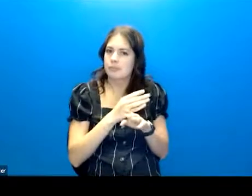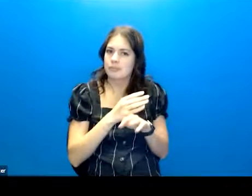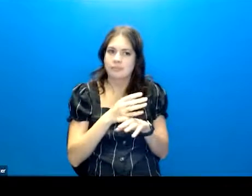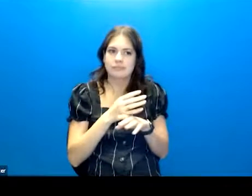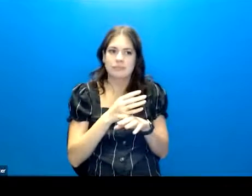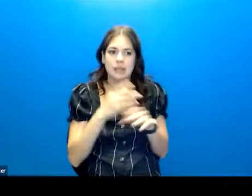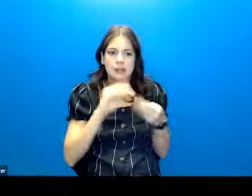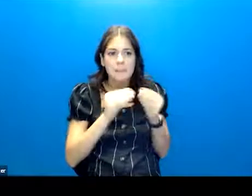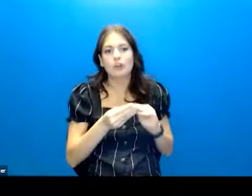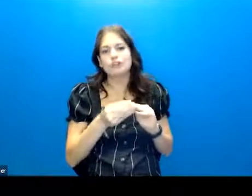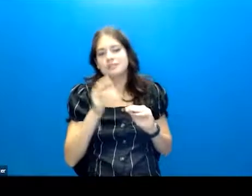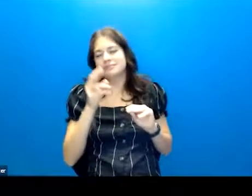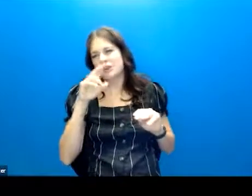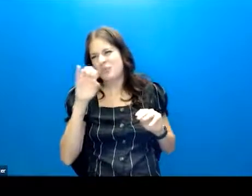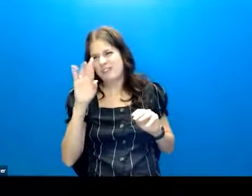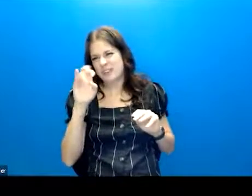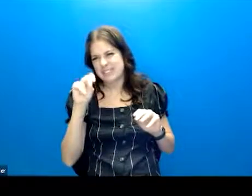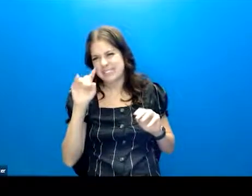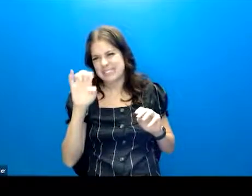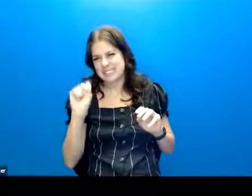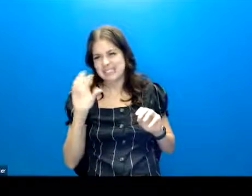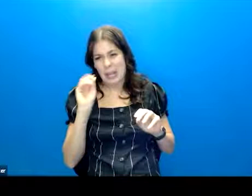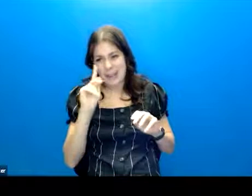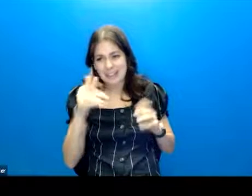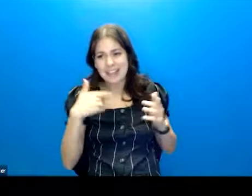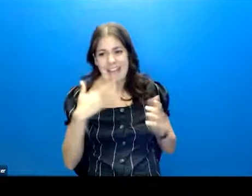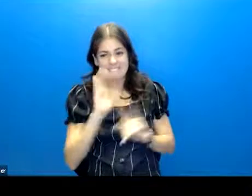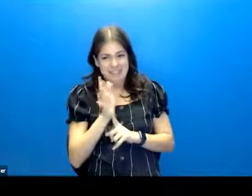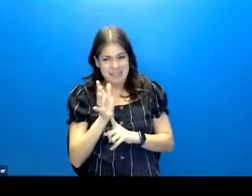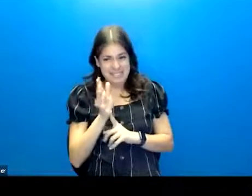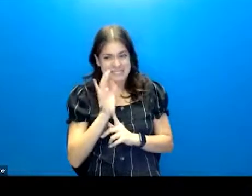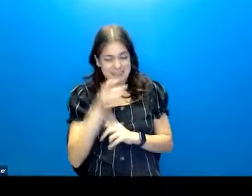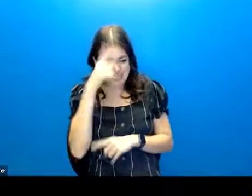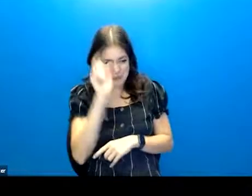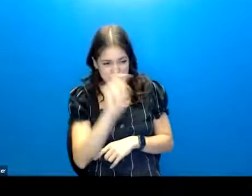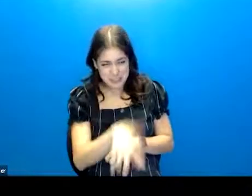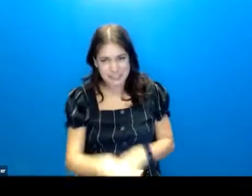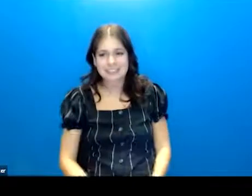Numbers. References. All right. I have five minutes for questions.